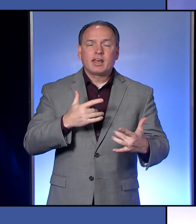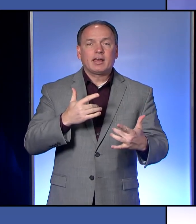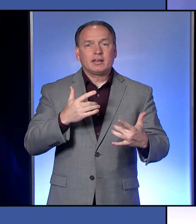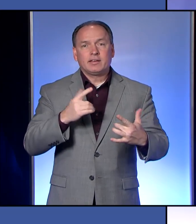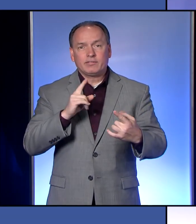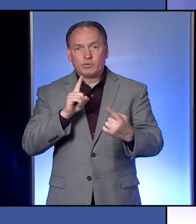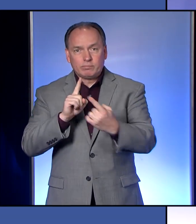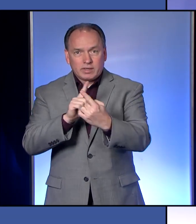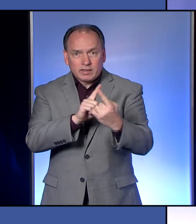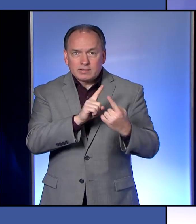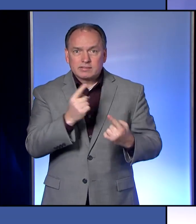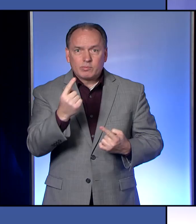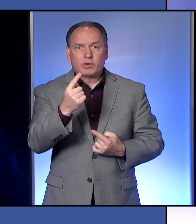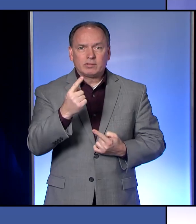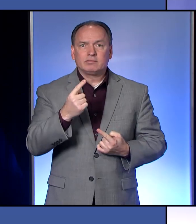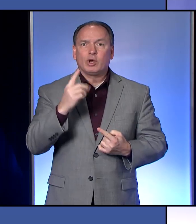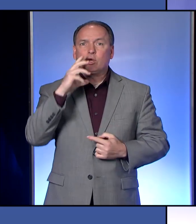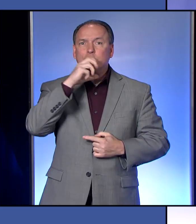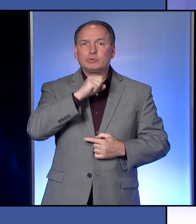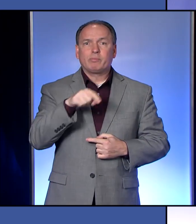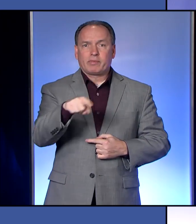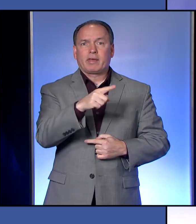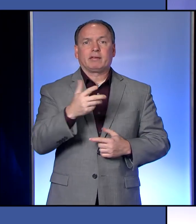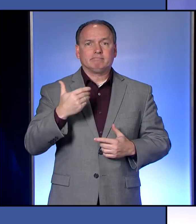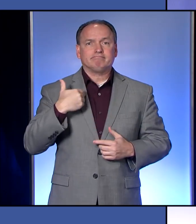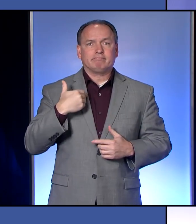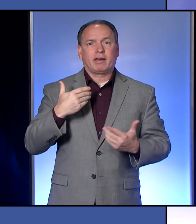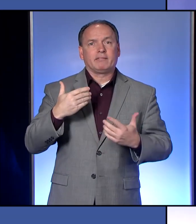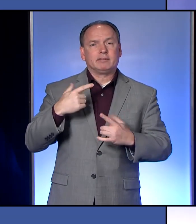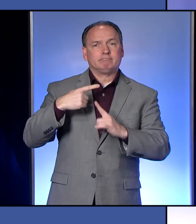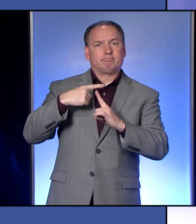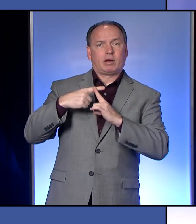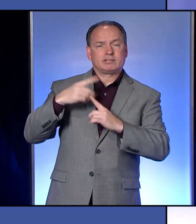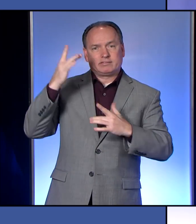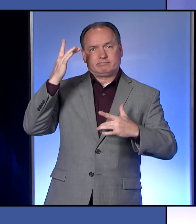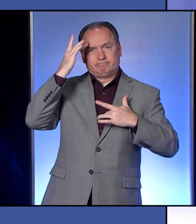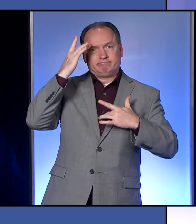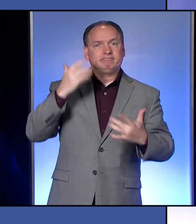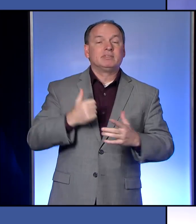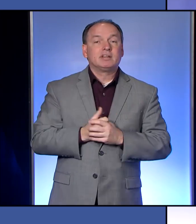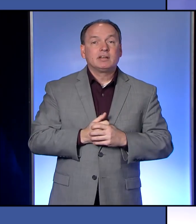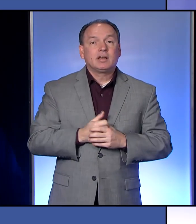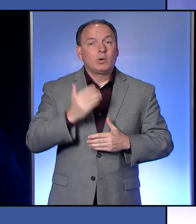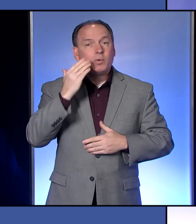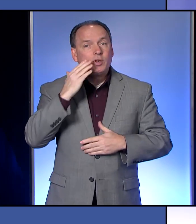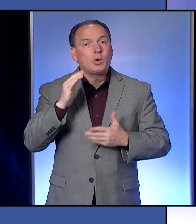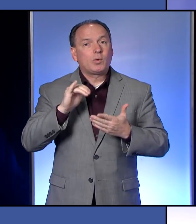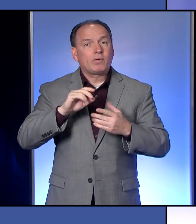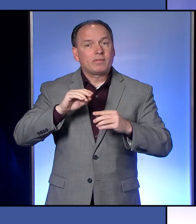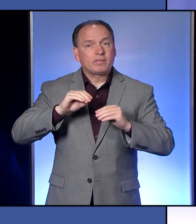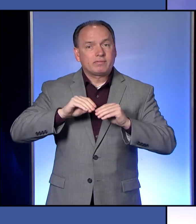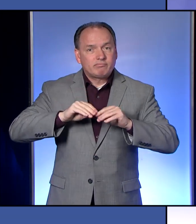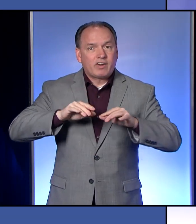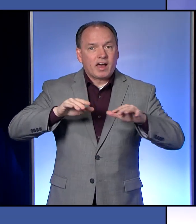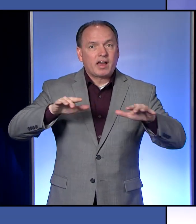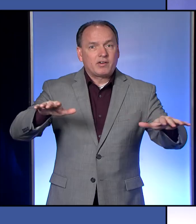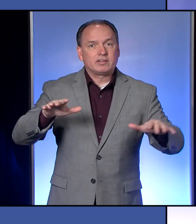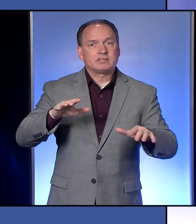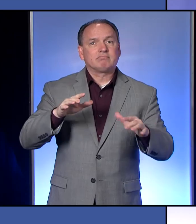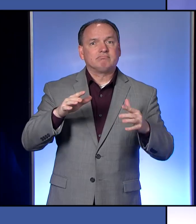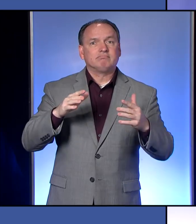-19. No matter the number of reported cases, we know that the virus has spread in our community.